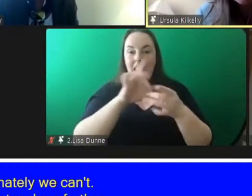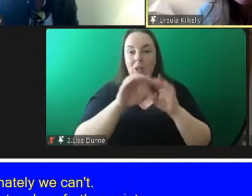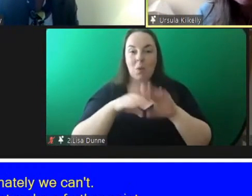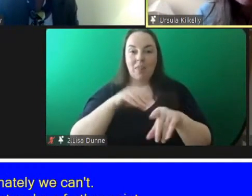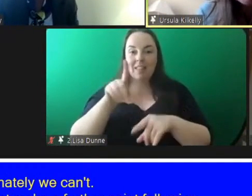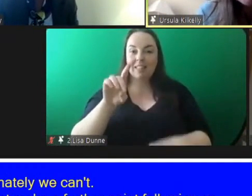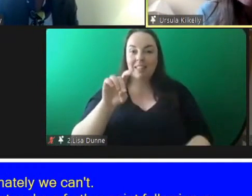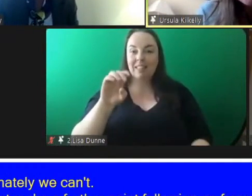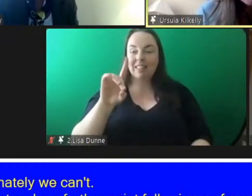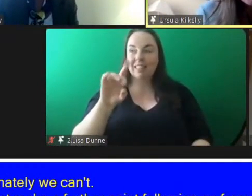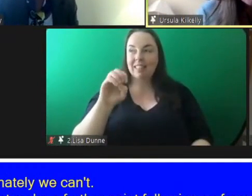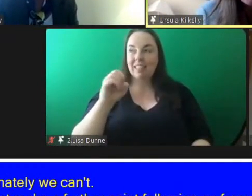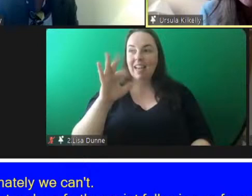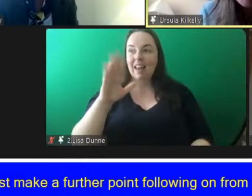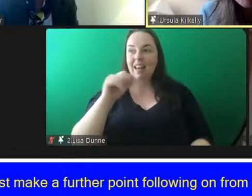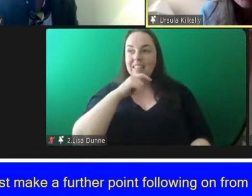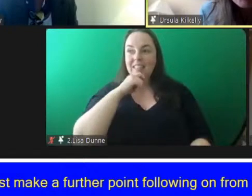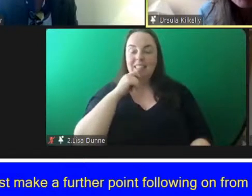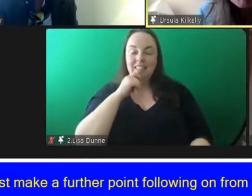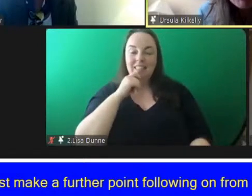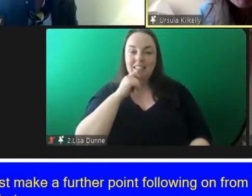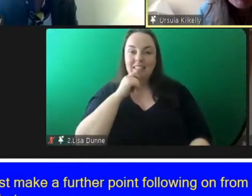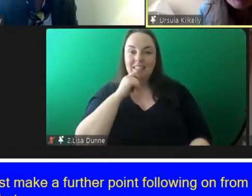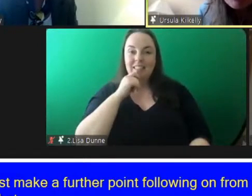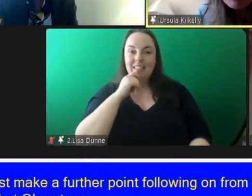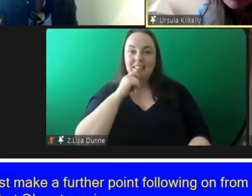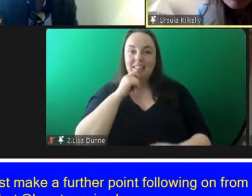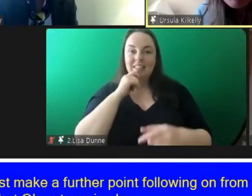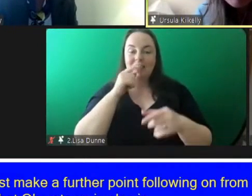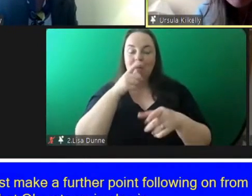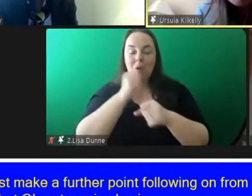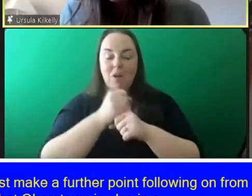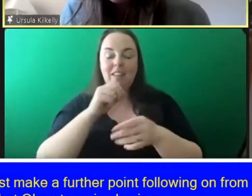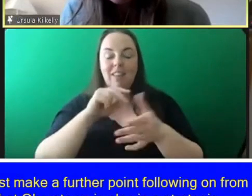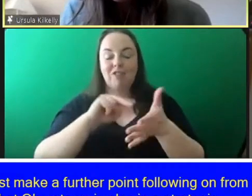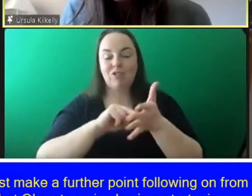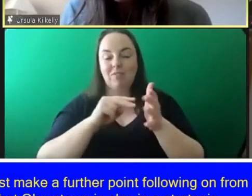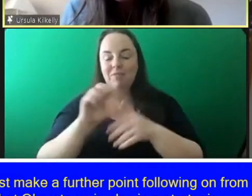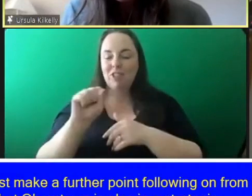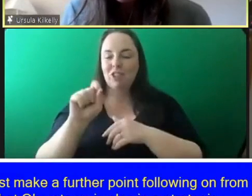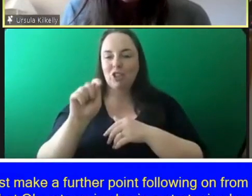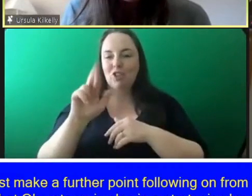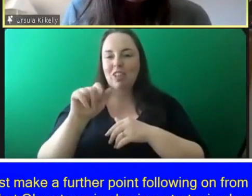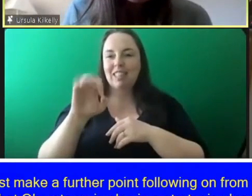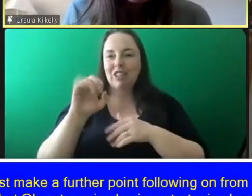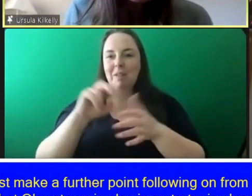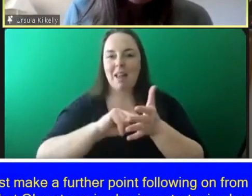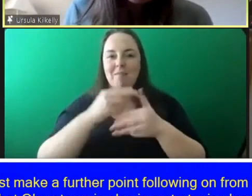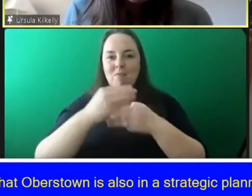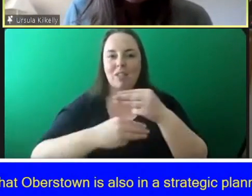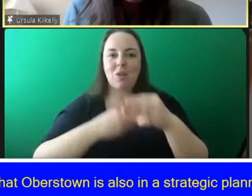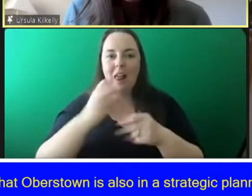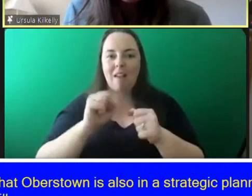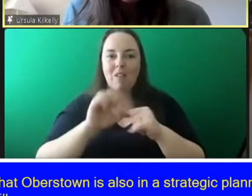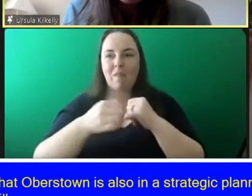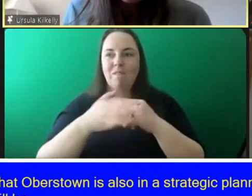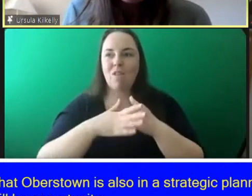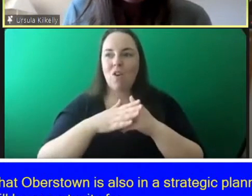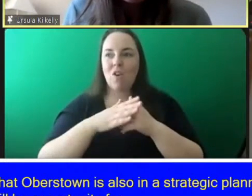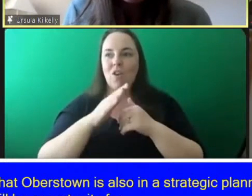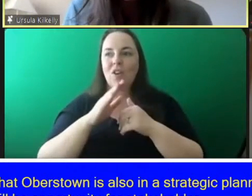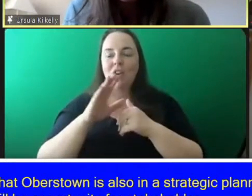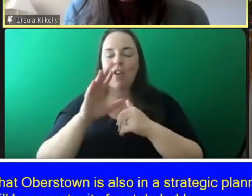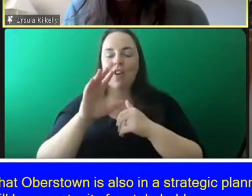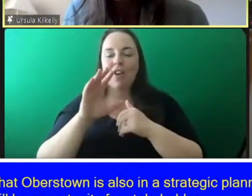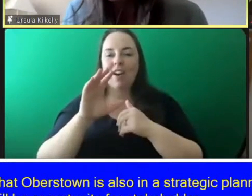actually overstan is in in also in strategic planning process um and there will be opportunity for stakeholder involvement